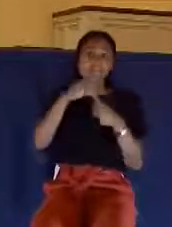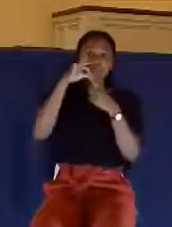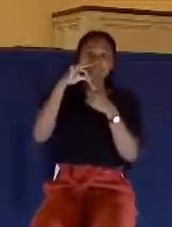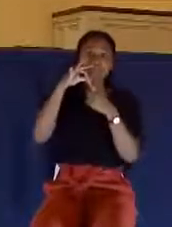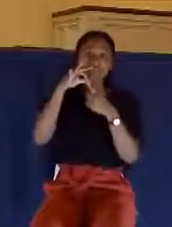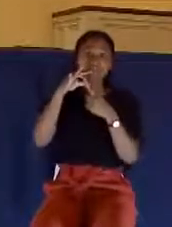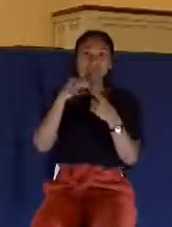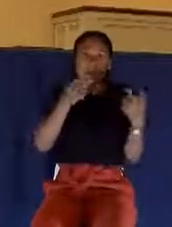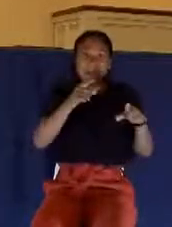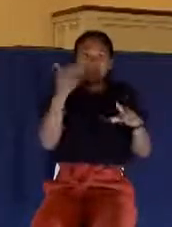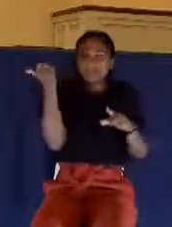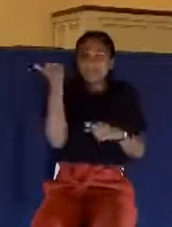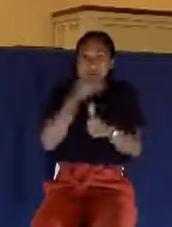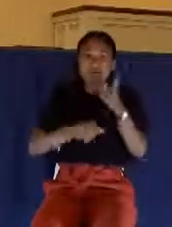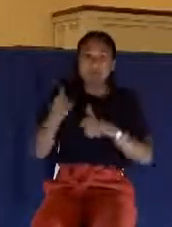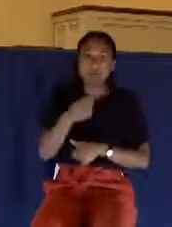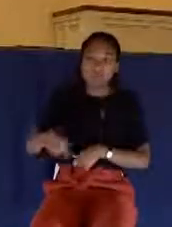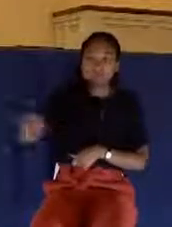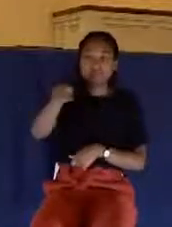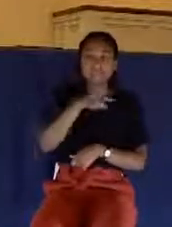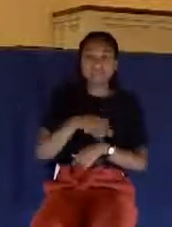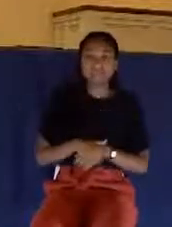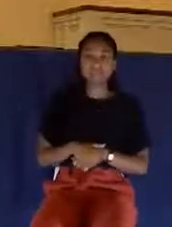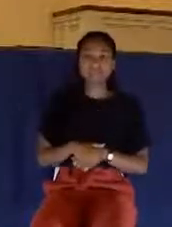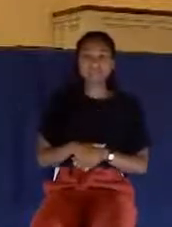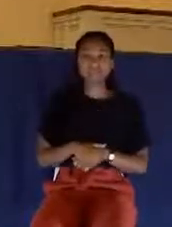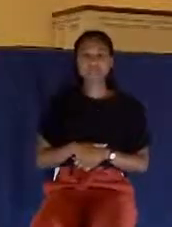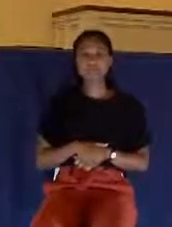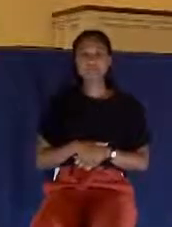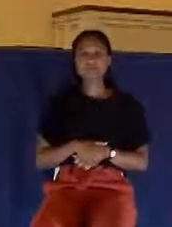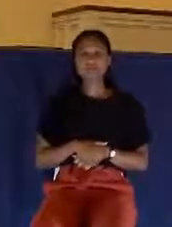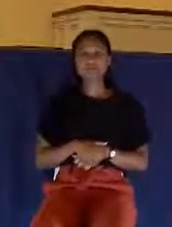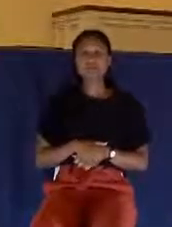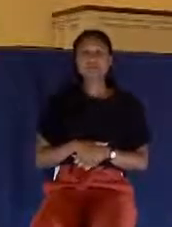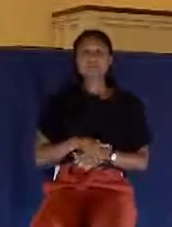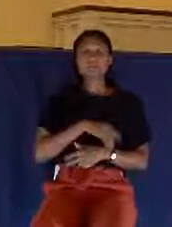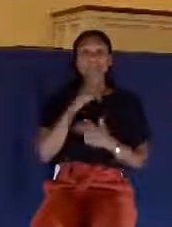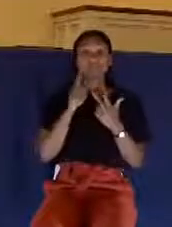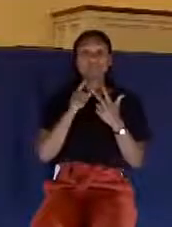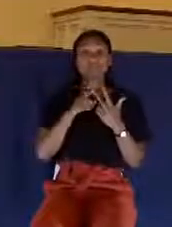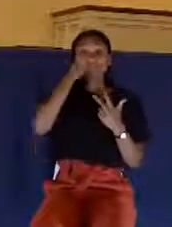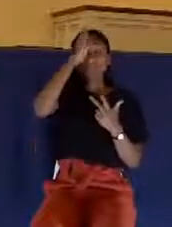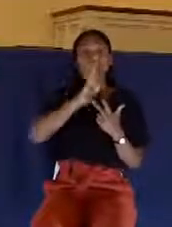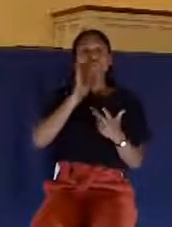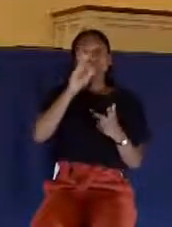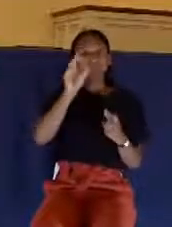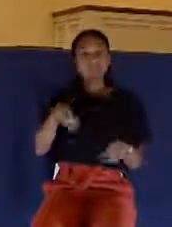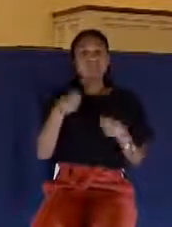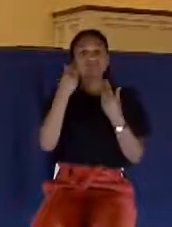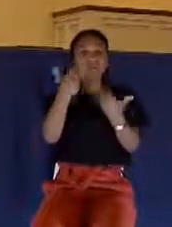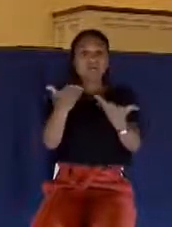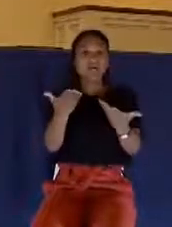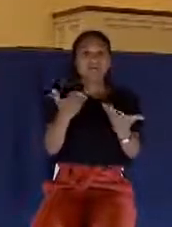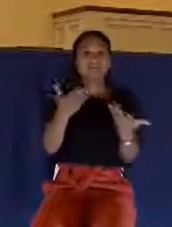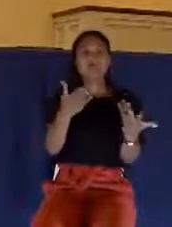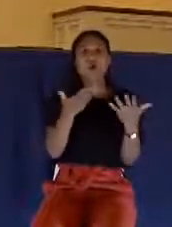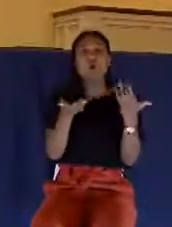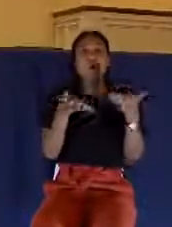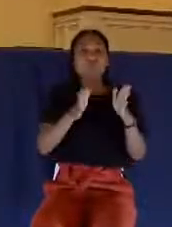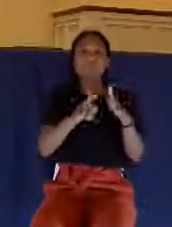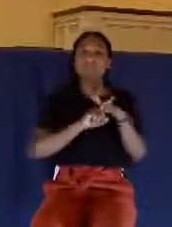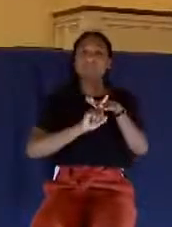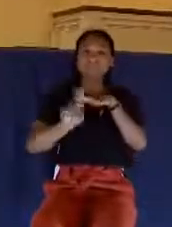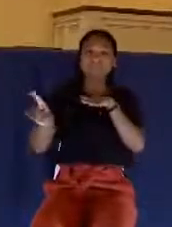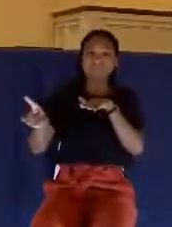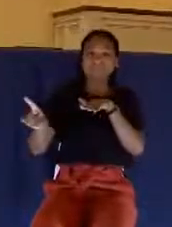temptation. But also, God will always provide a way out. So every temptation that